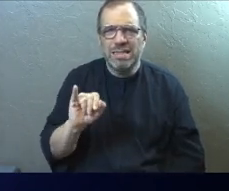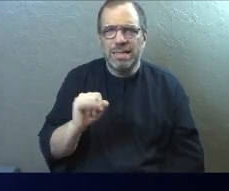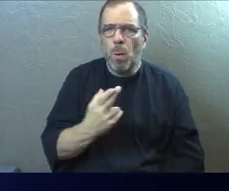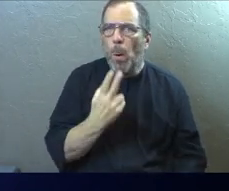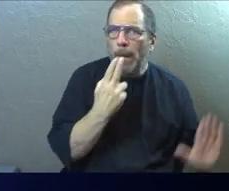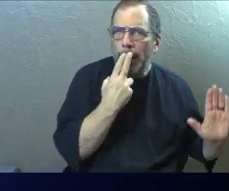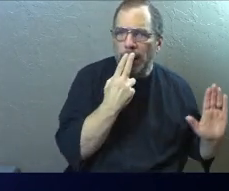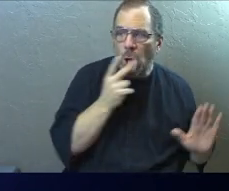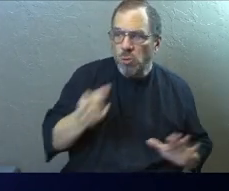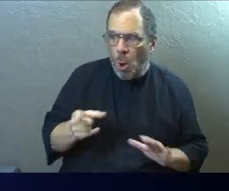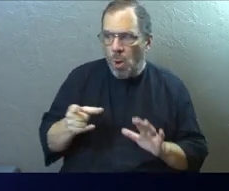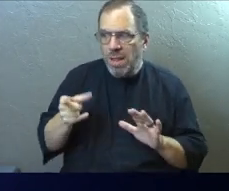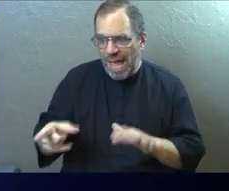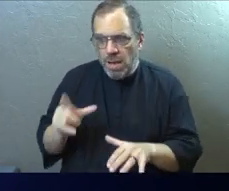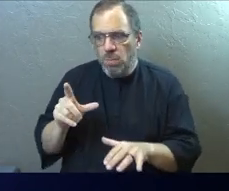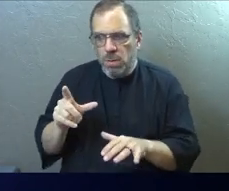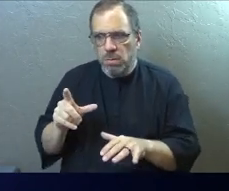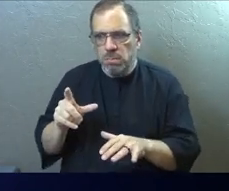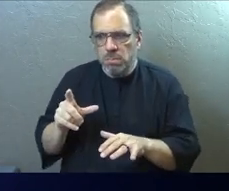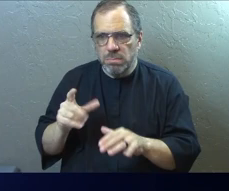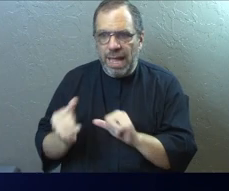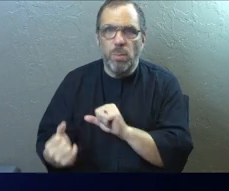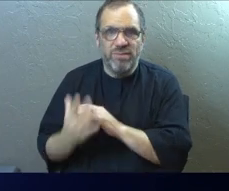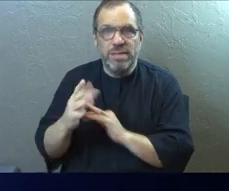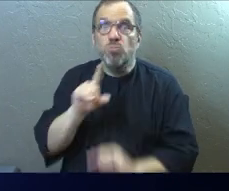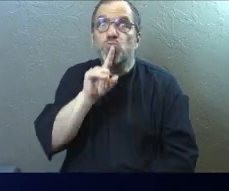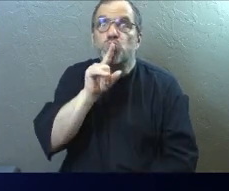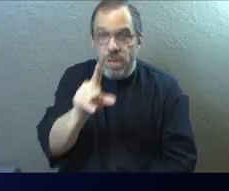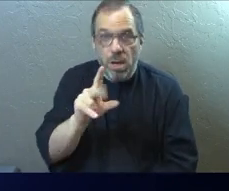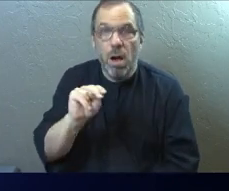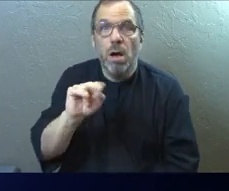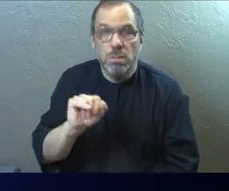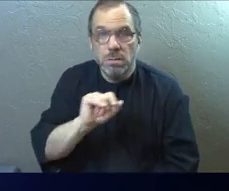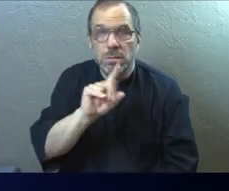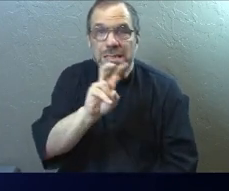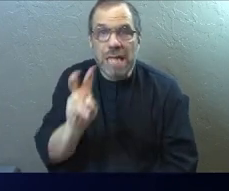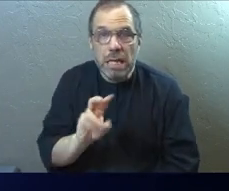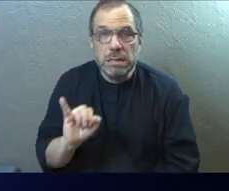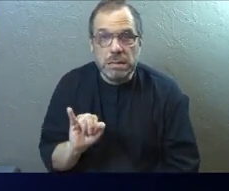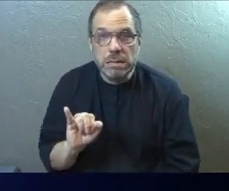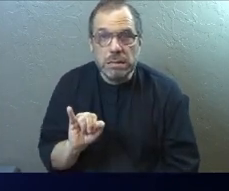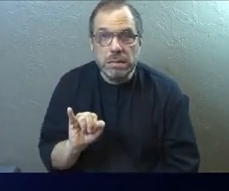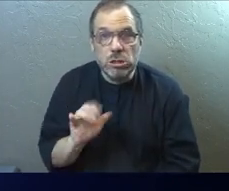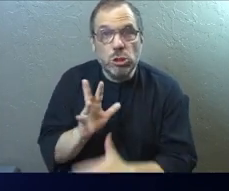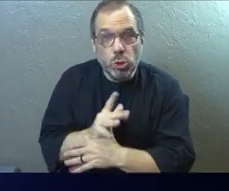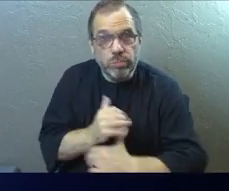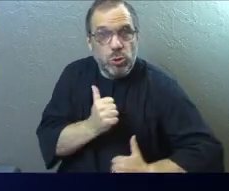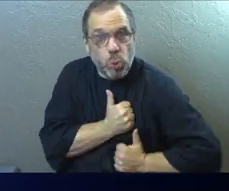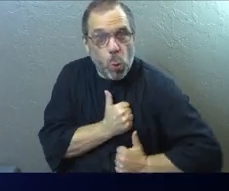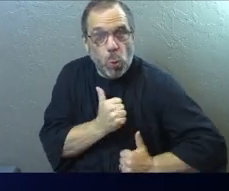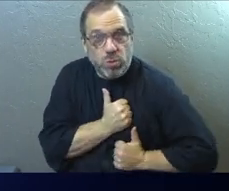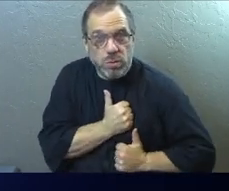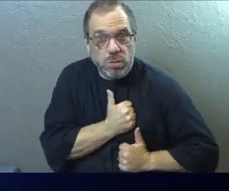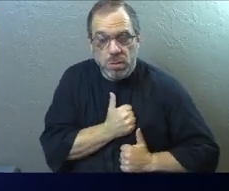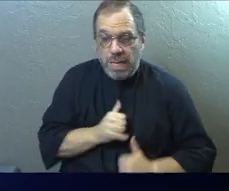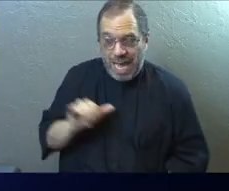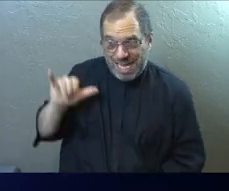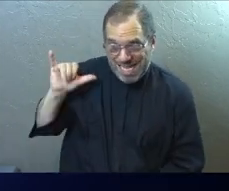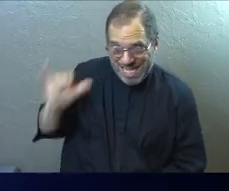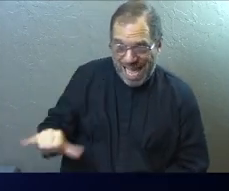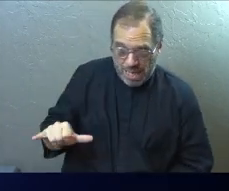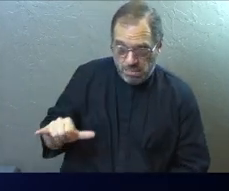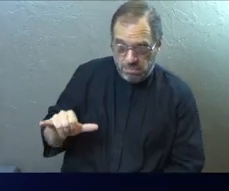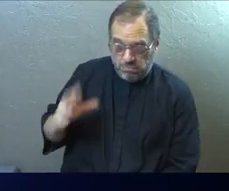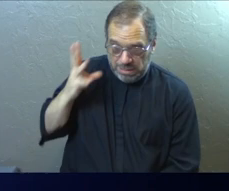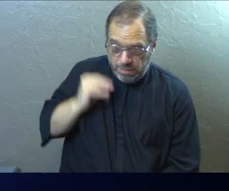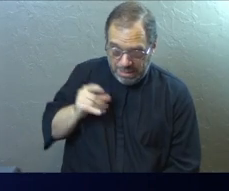These people were dealing with actual Nazis. I just got to say that. Like, it was for real. And in the midst of that,